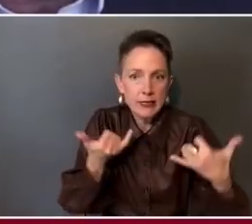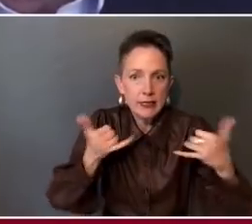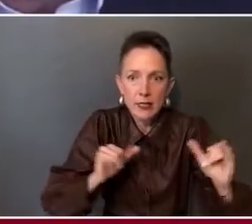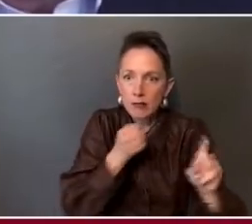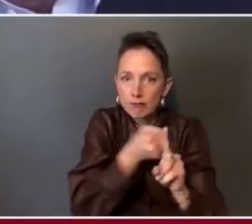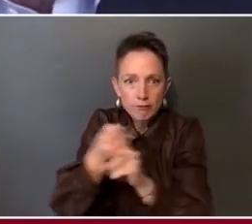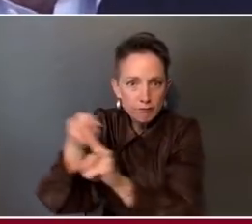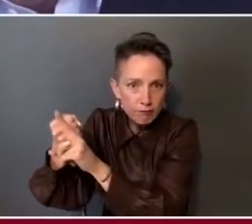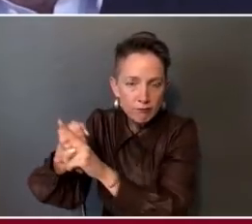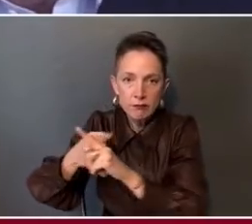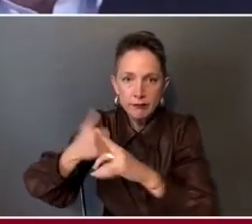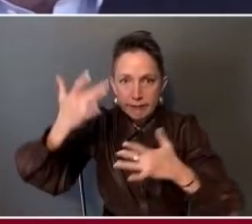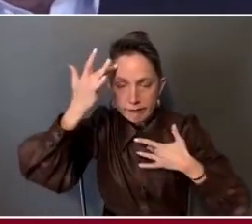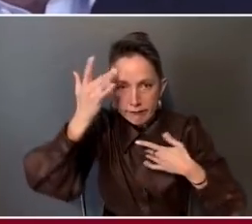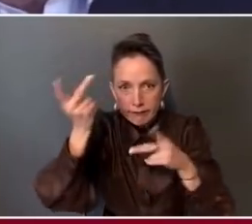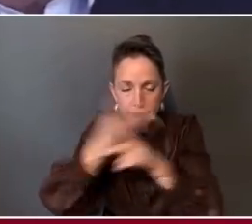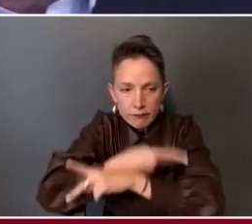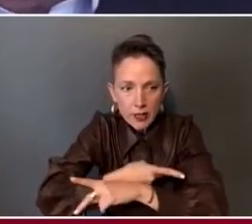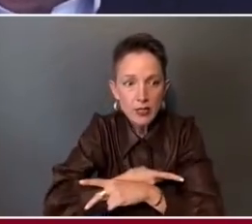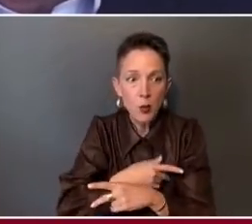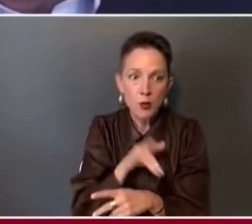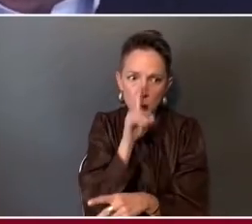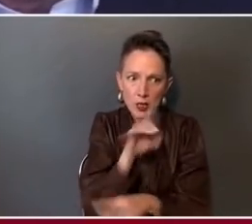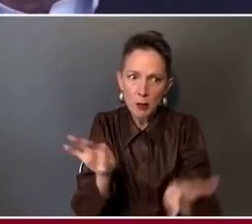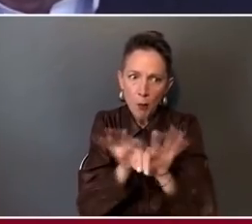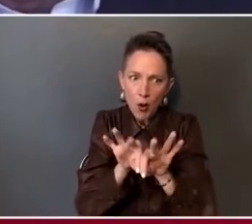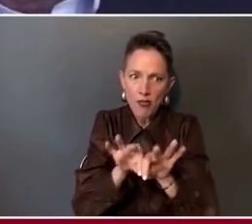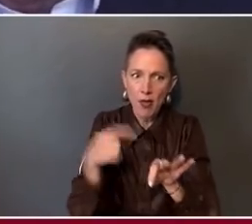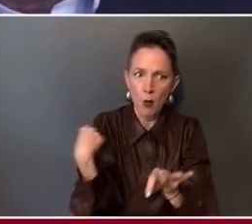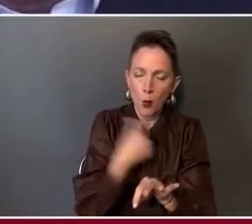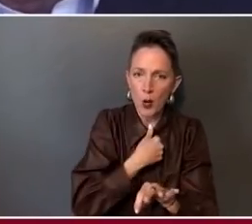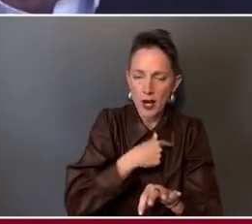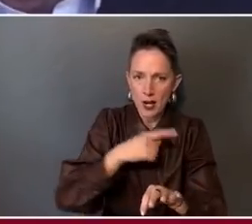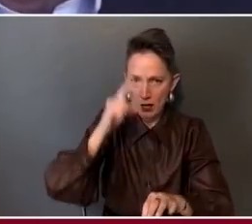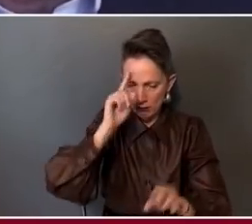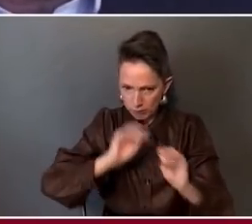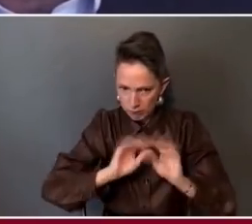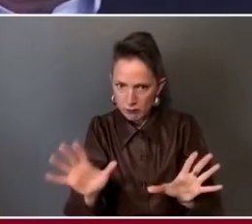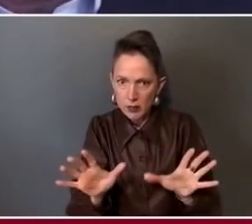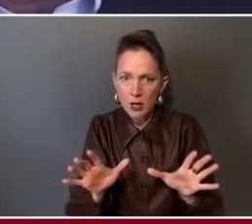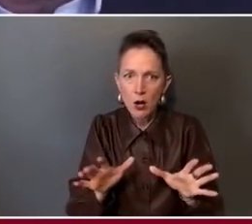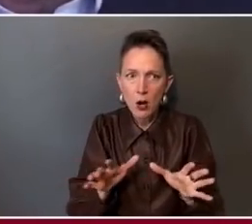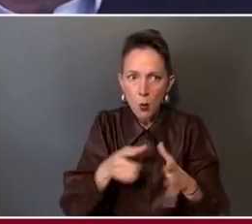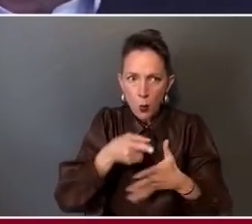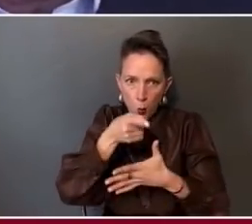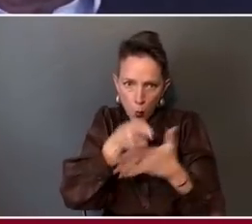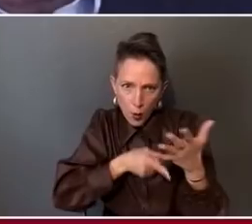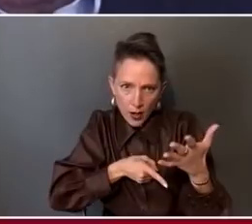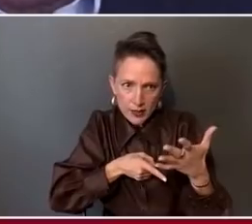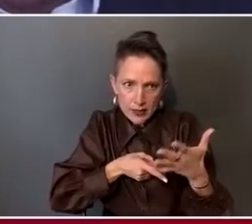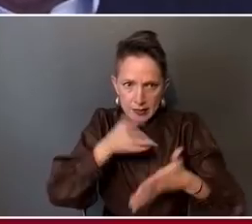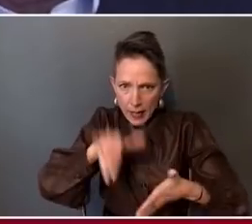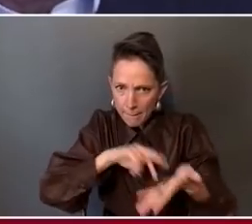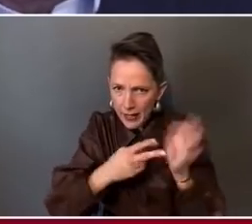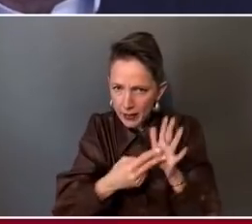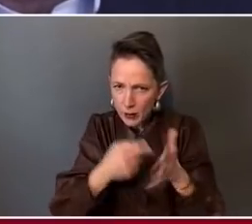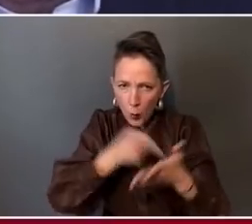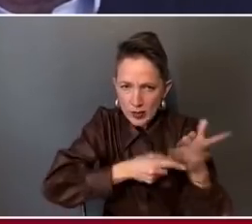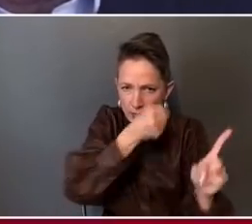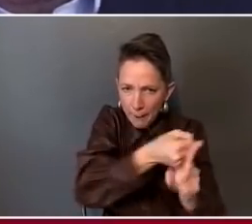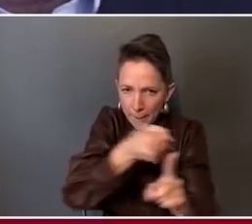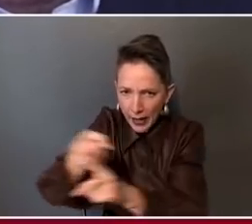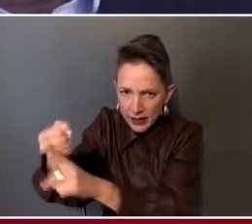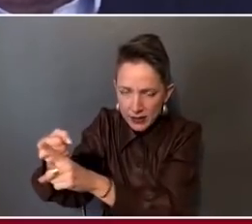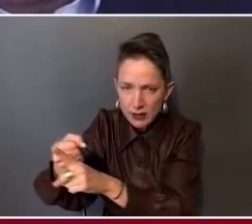being infected, was really important that we laid out there, you know, what in fact now does this mean? And so